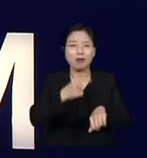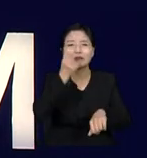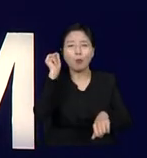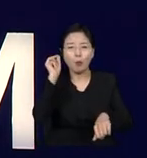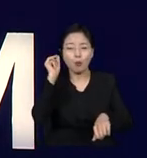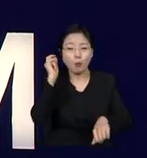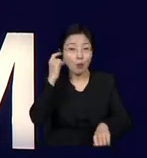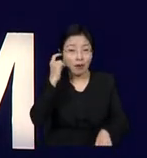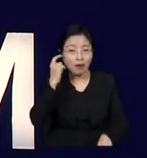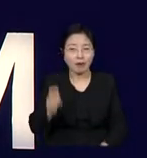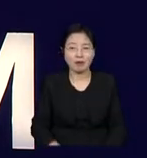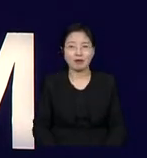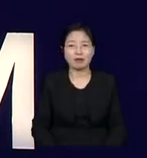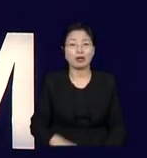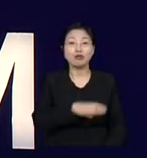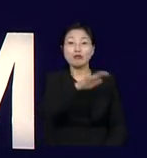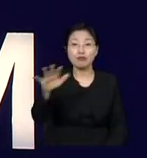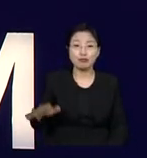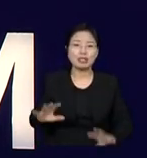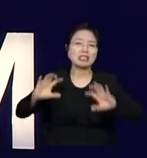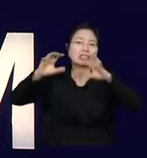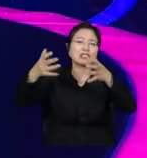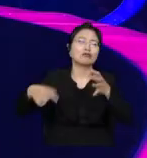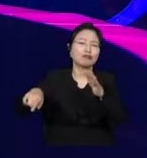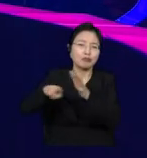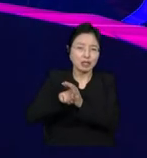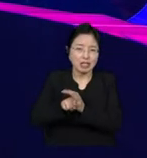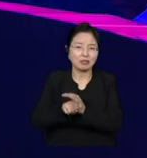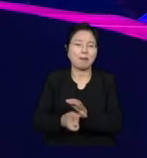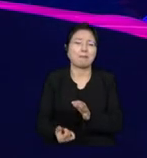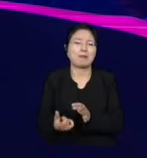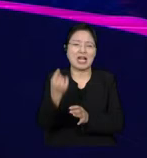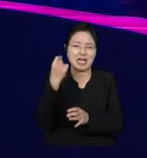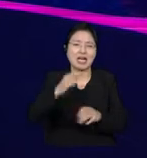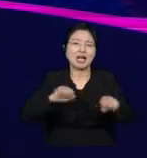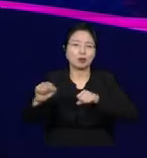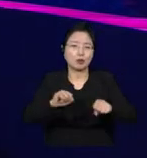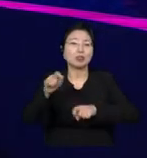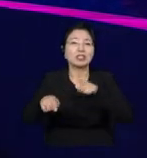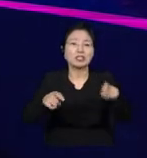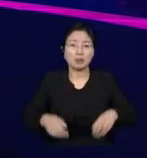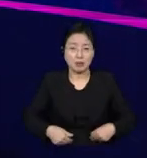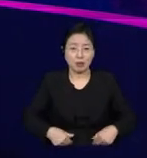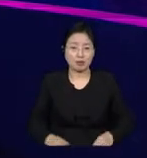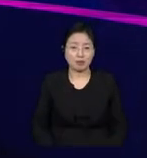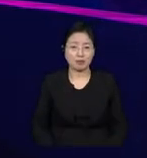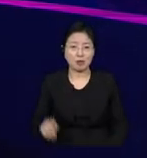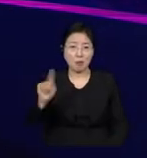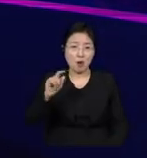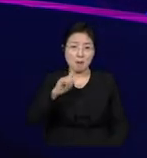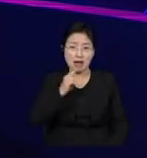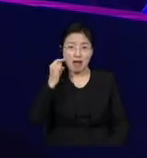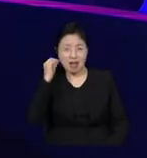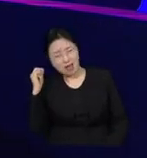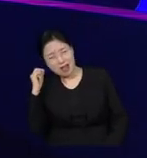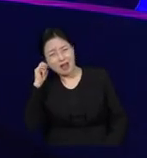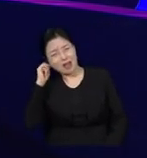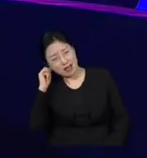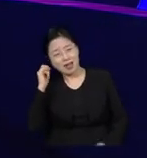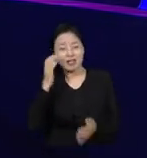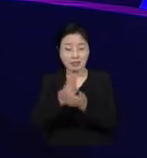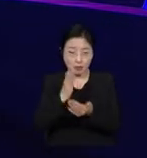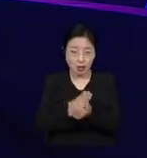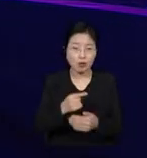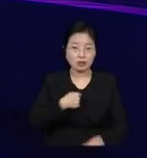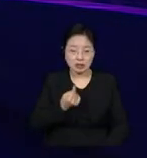the planet and the people living here. We must act now and refuse to be manipulated. We must rise as one people and allow us all